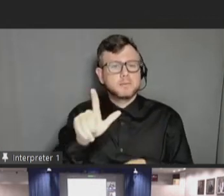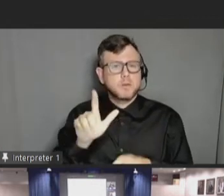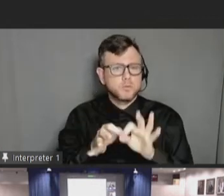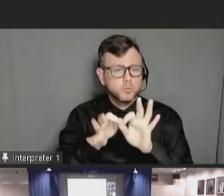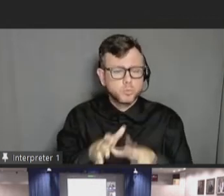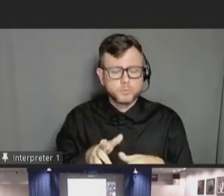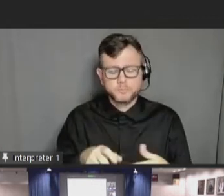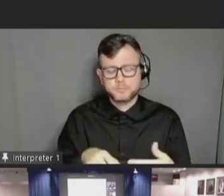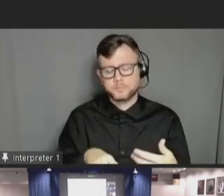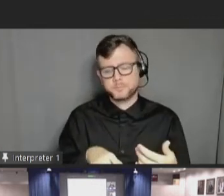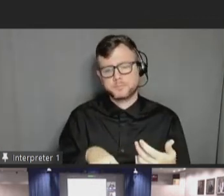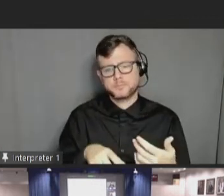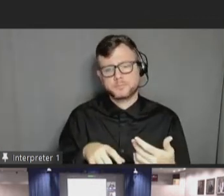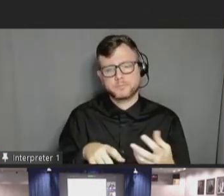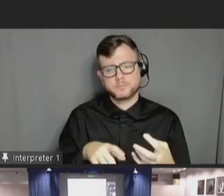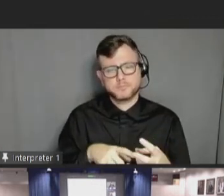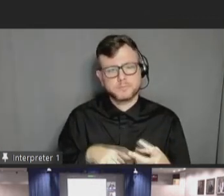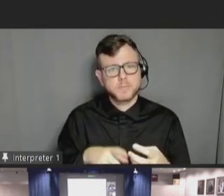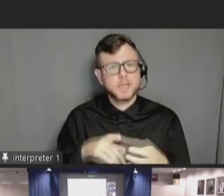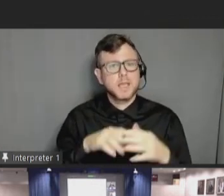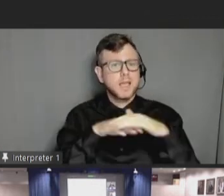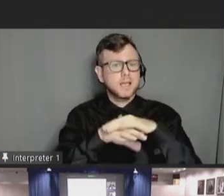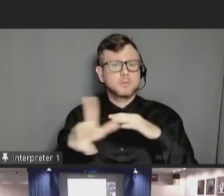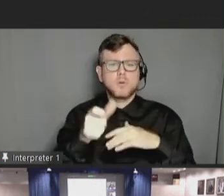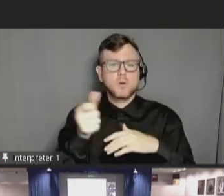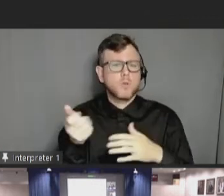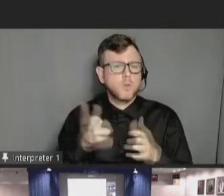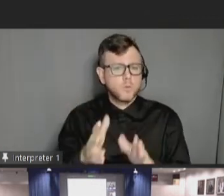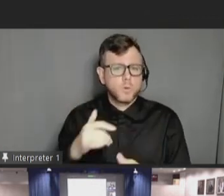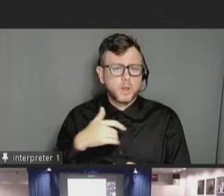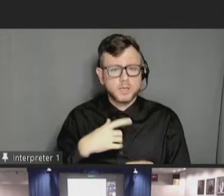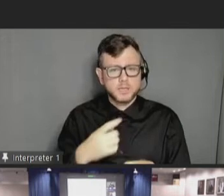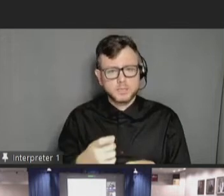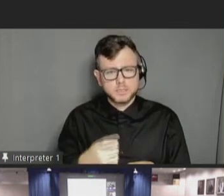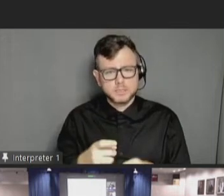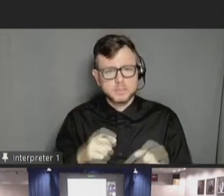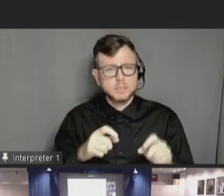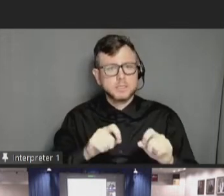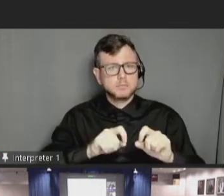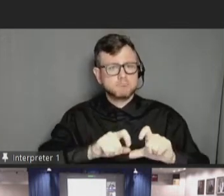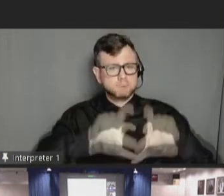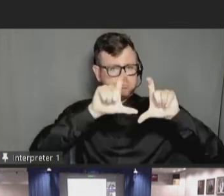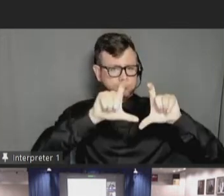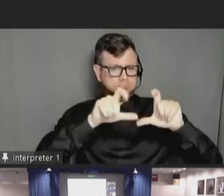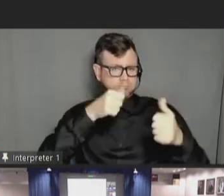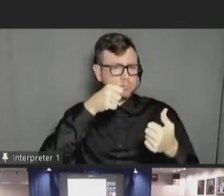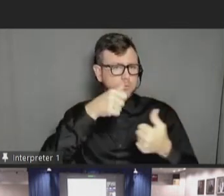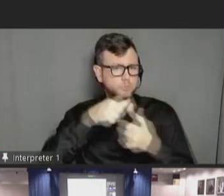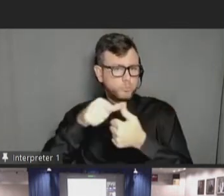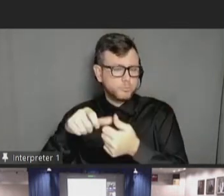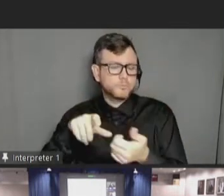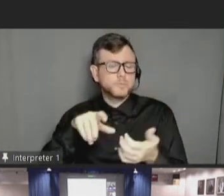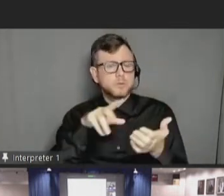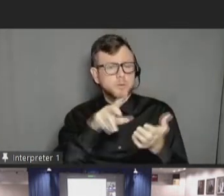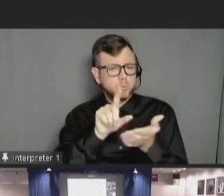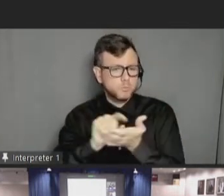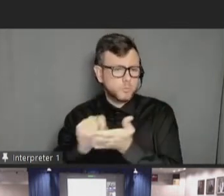access to information in other ways such as braille or large prints or having someone read you the information,